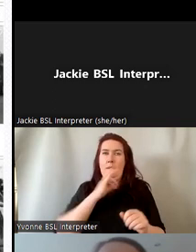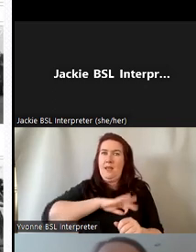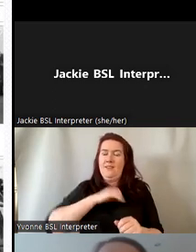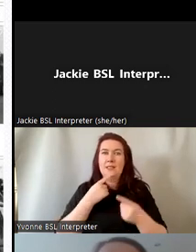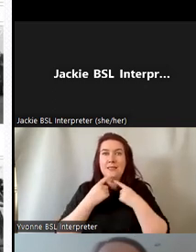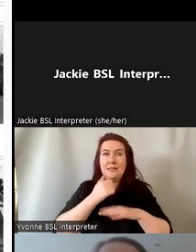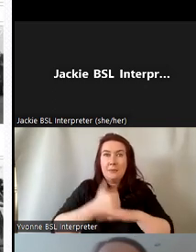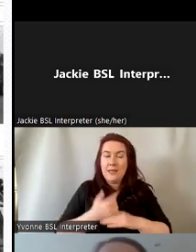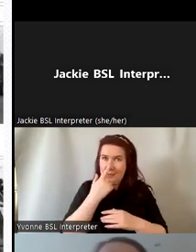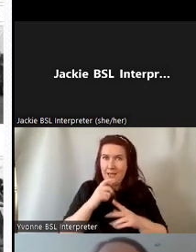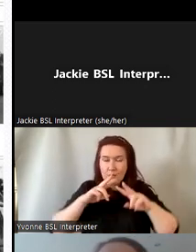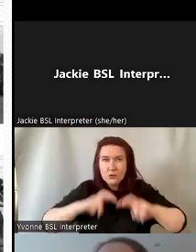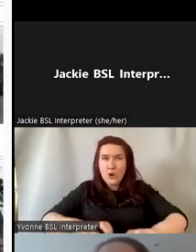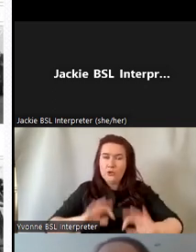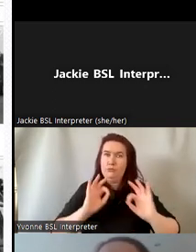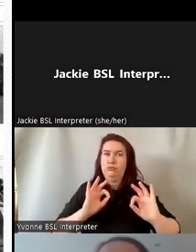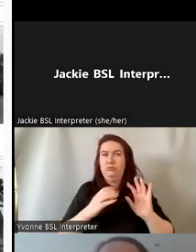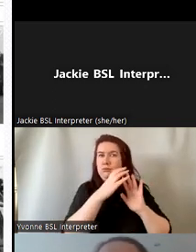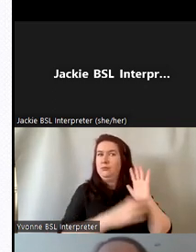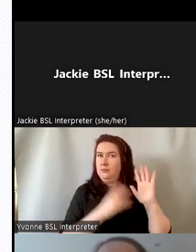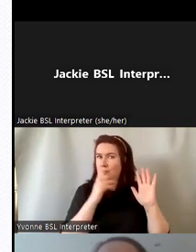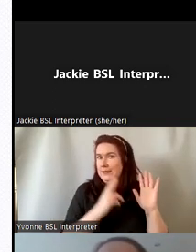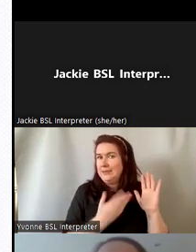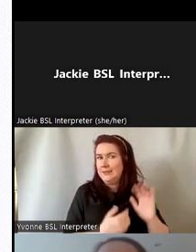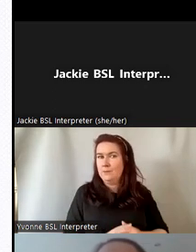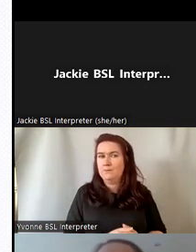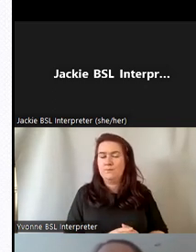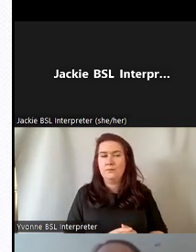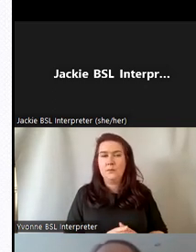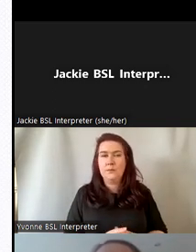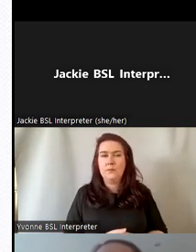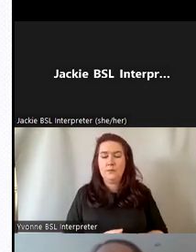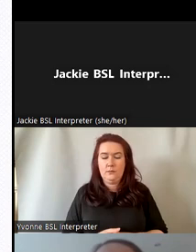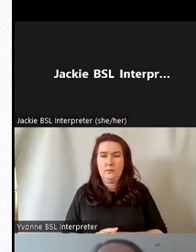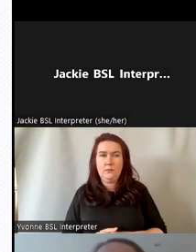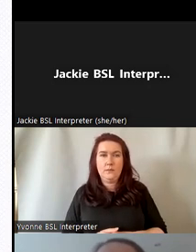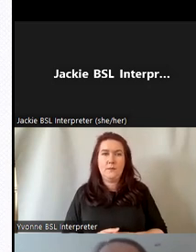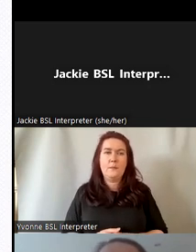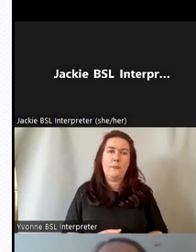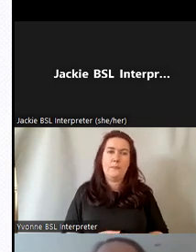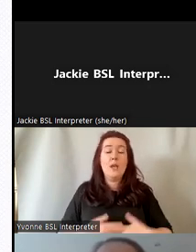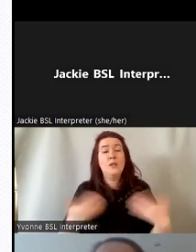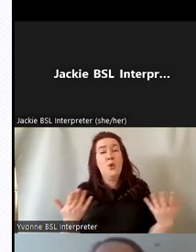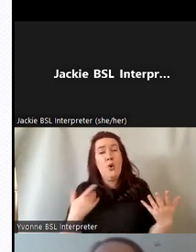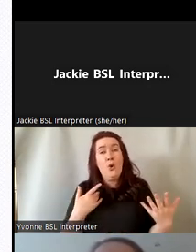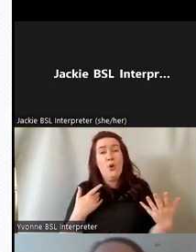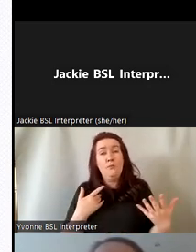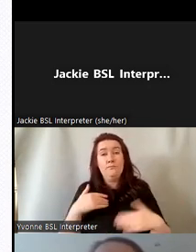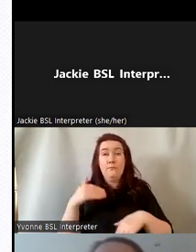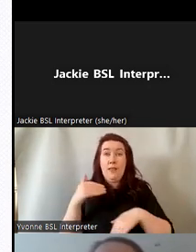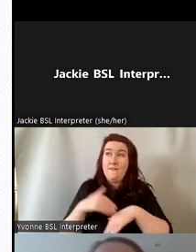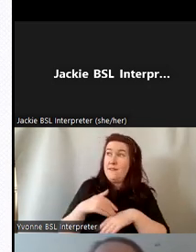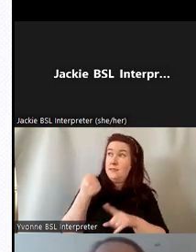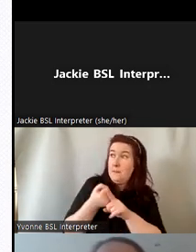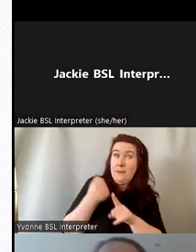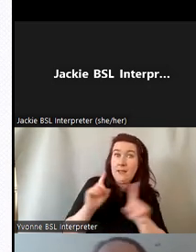um on the screen at the moment um so some of the impacts and the lessons that we